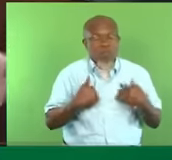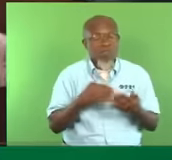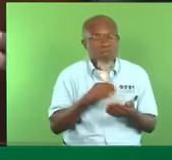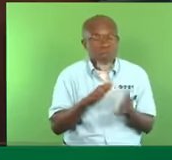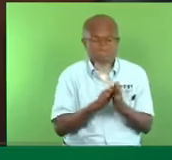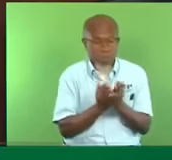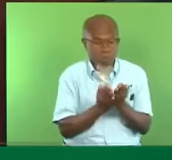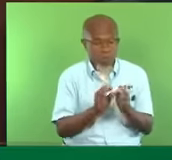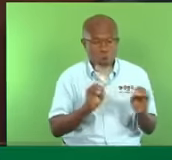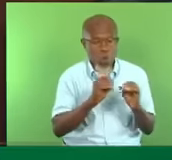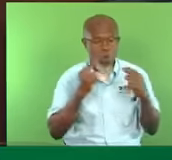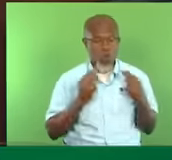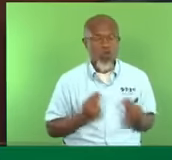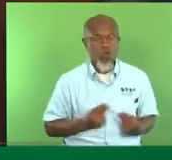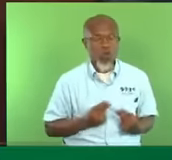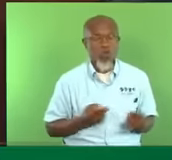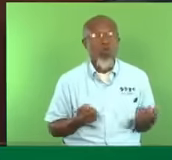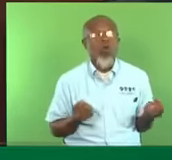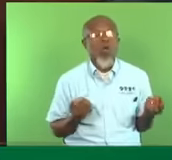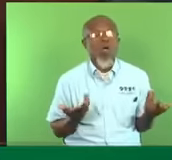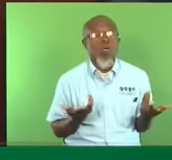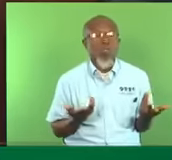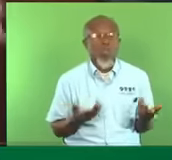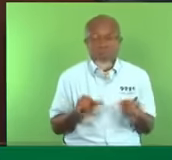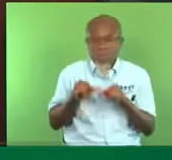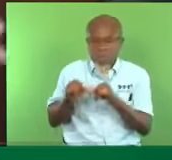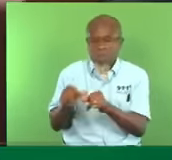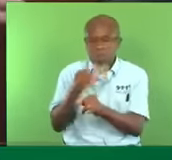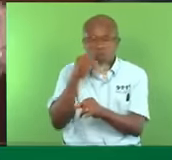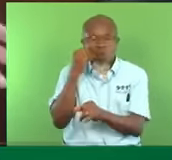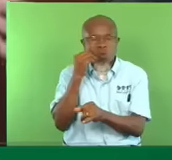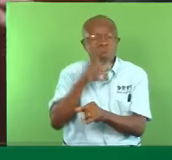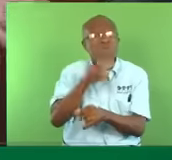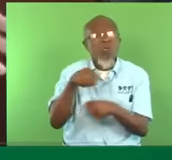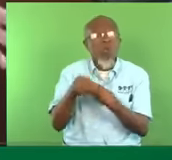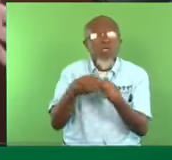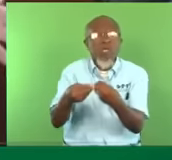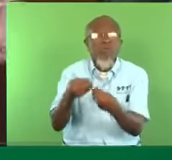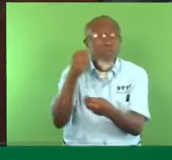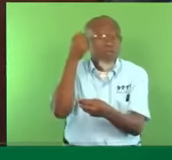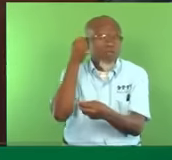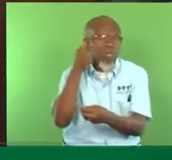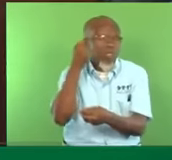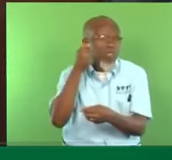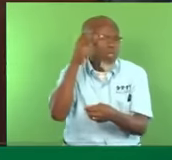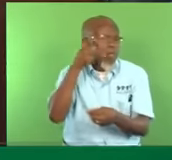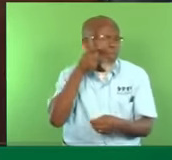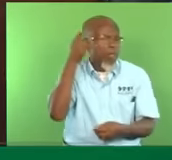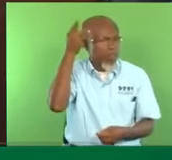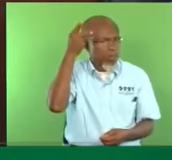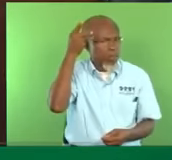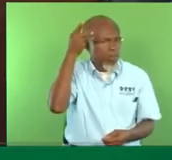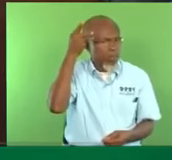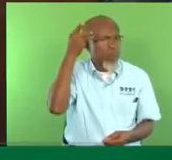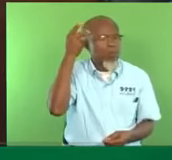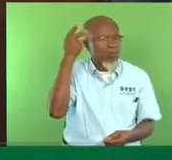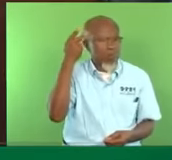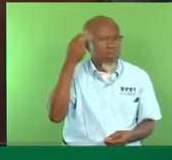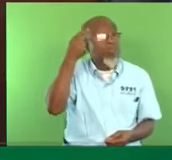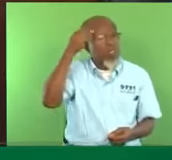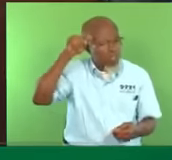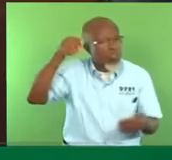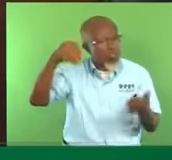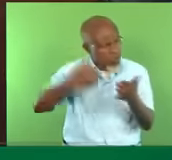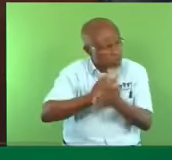have no book. You have no uniform. So when are you going to give this grant to the parents and so on? For the next term. That is next year. Next